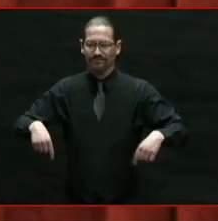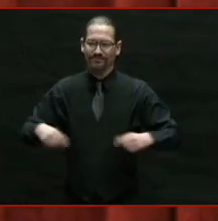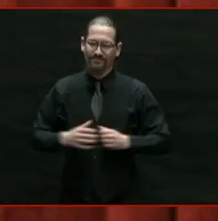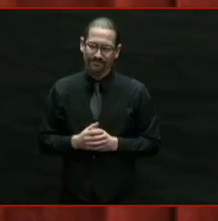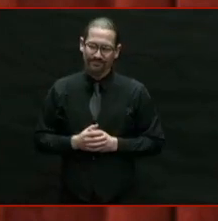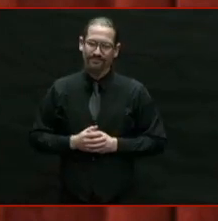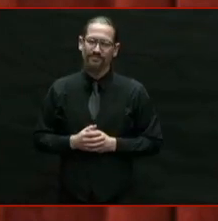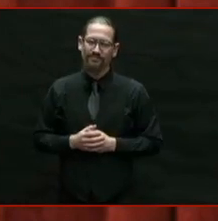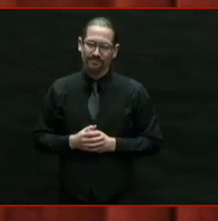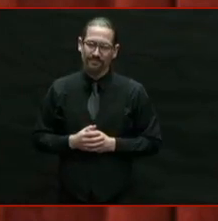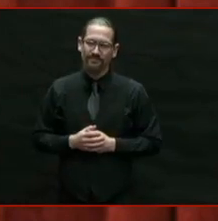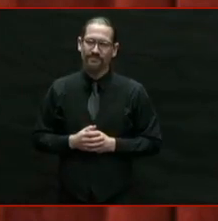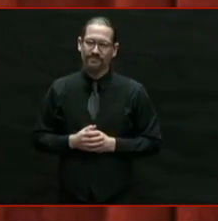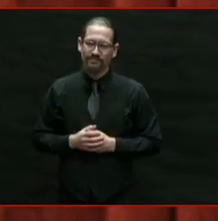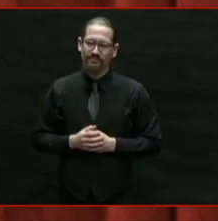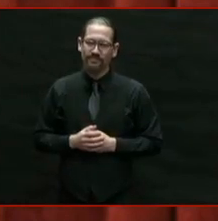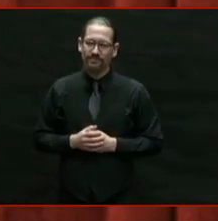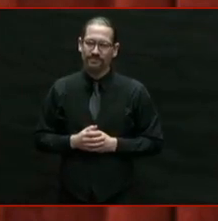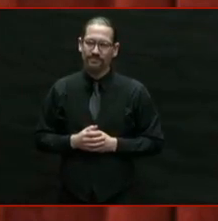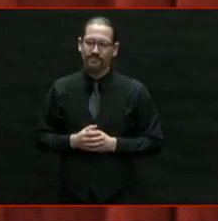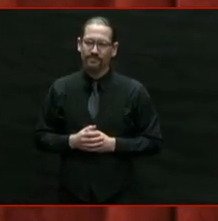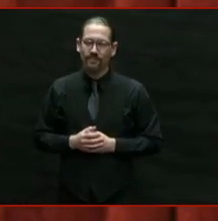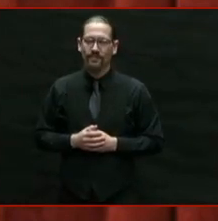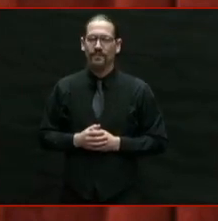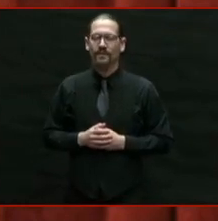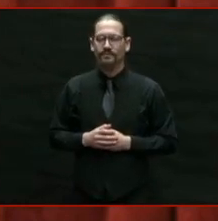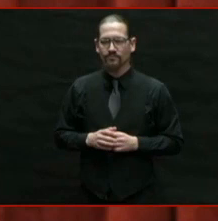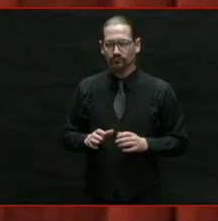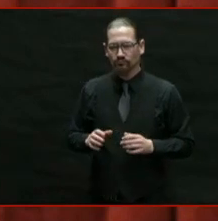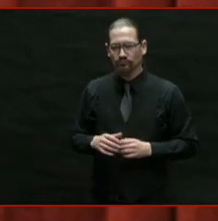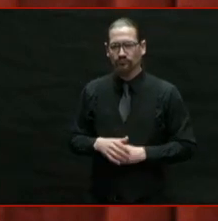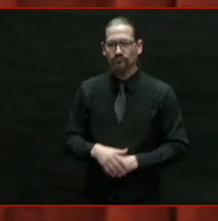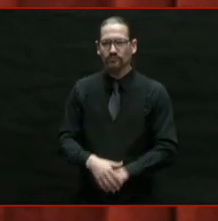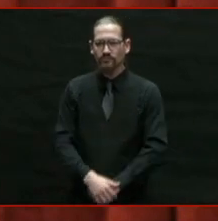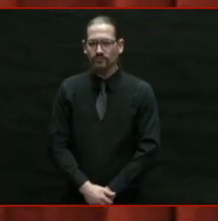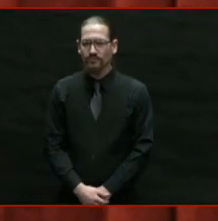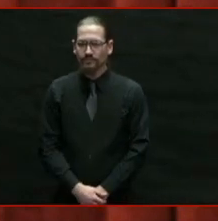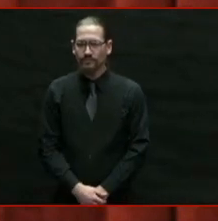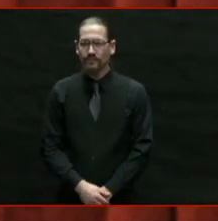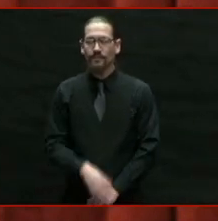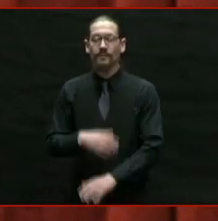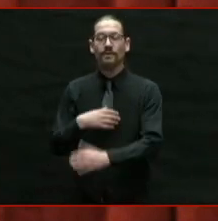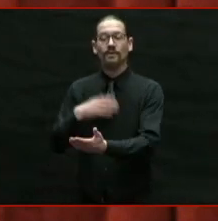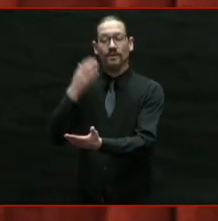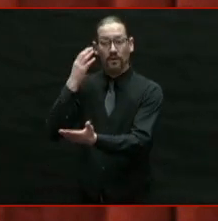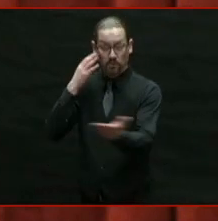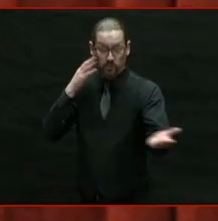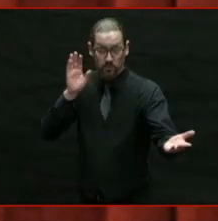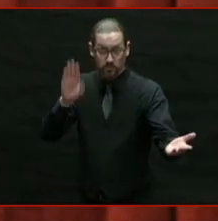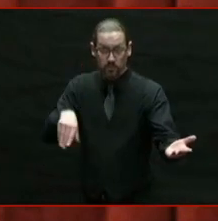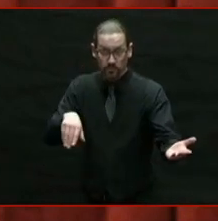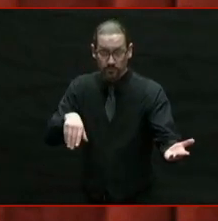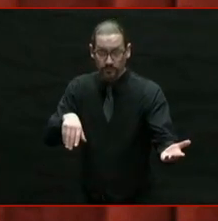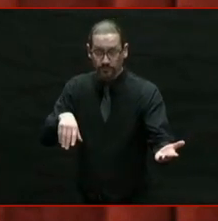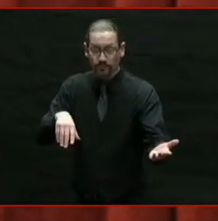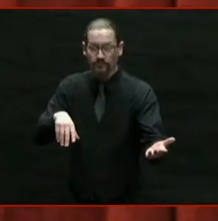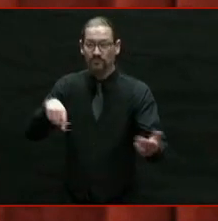And make no mistake about it, Rhode Island is ready to meet this moment,